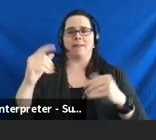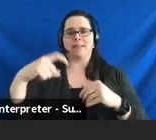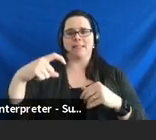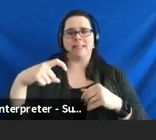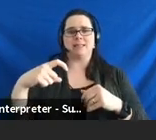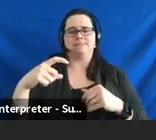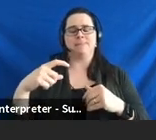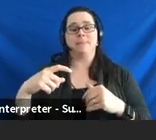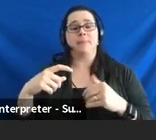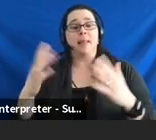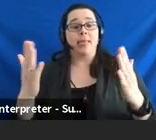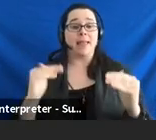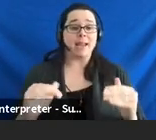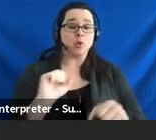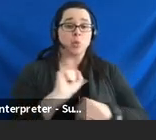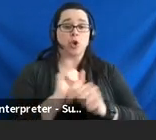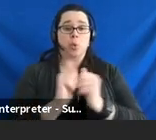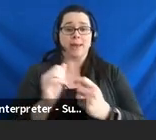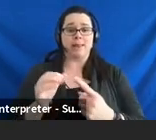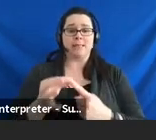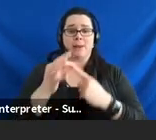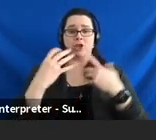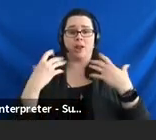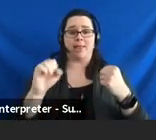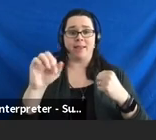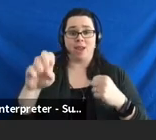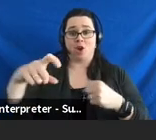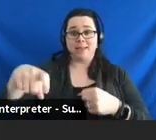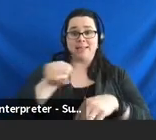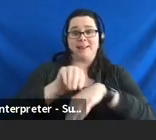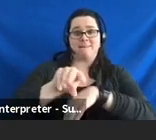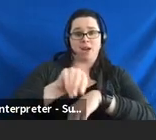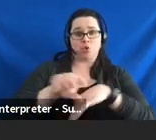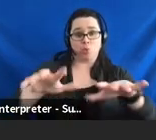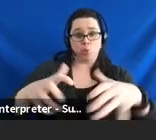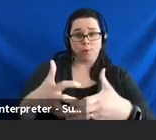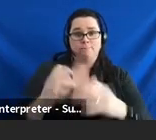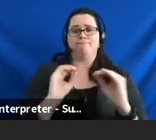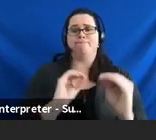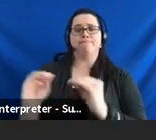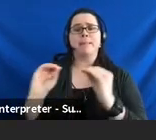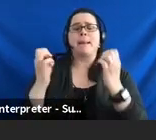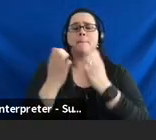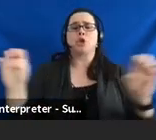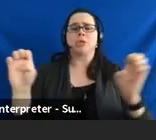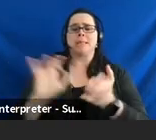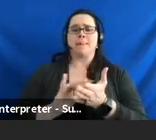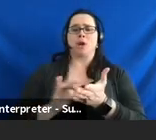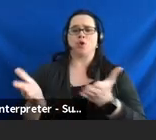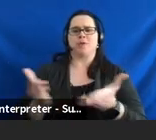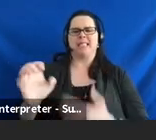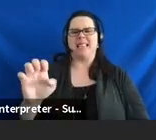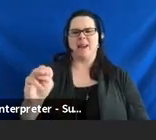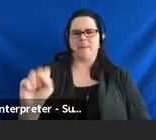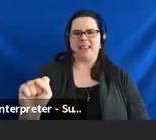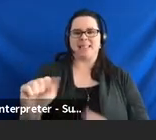And then the next one then is to work with the Special Healthcare Needs Advisory Group to educate emergency medical services workers on how to